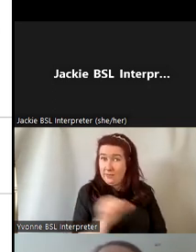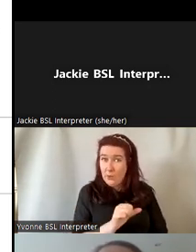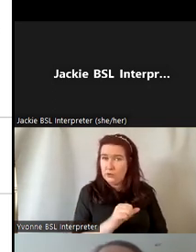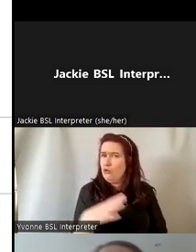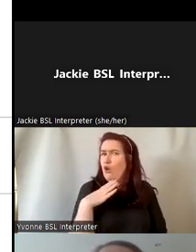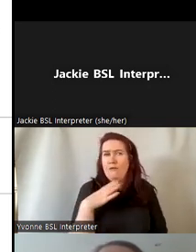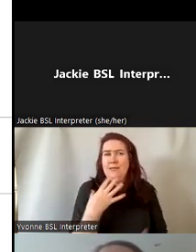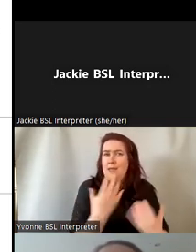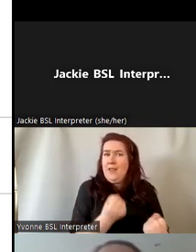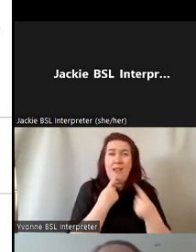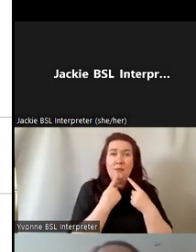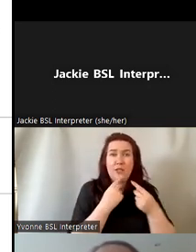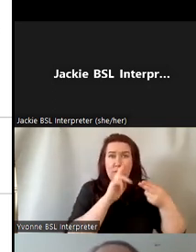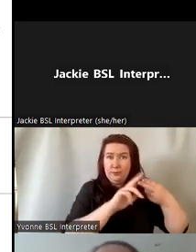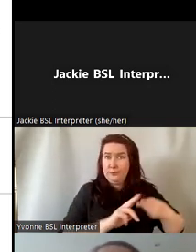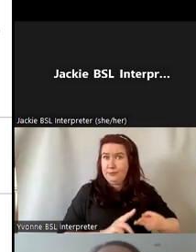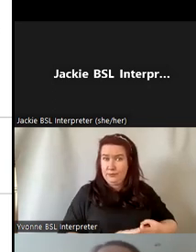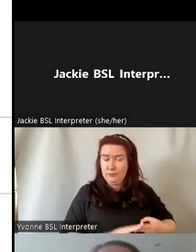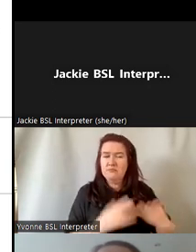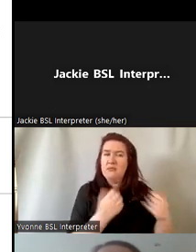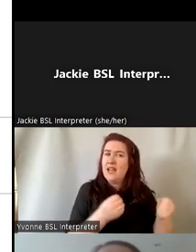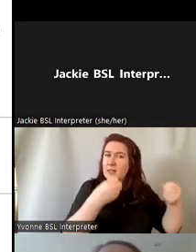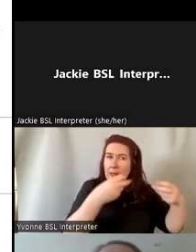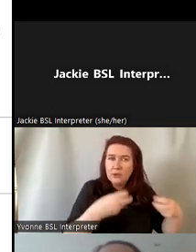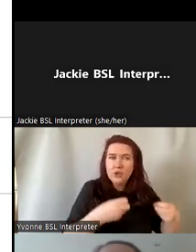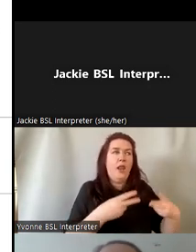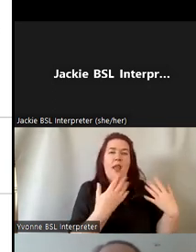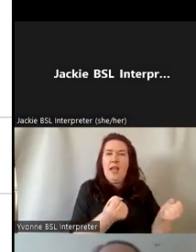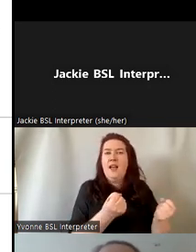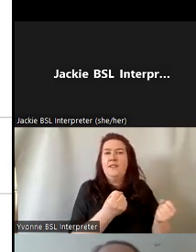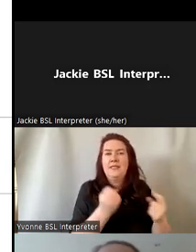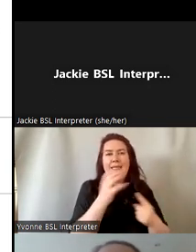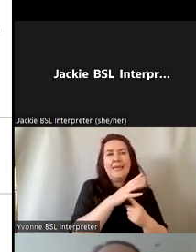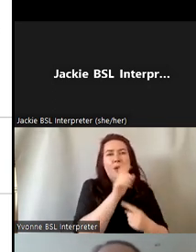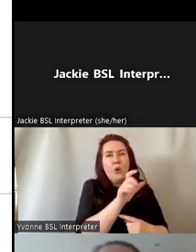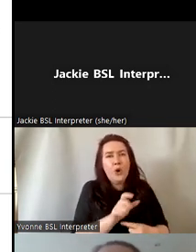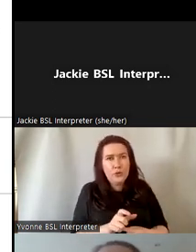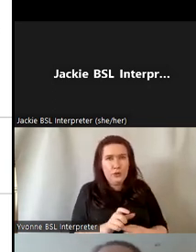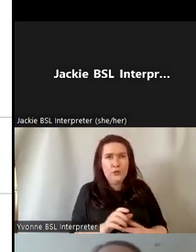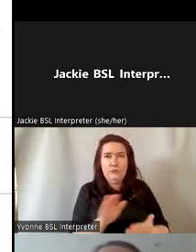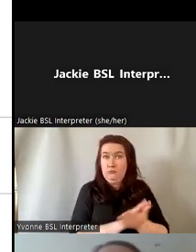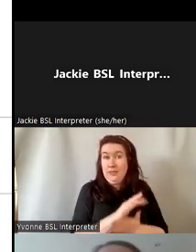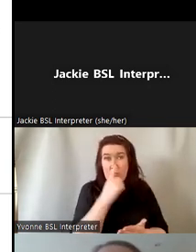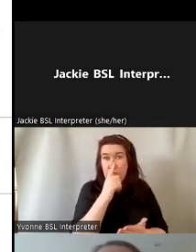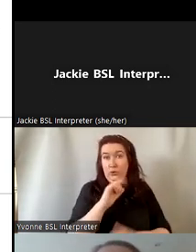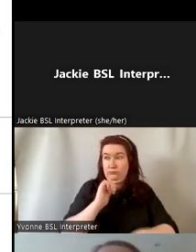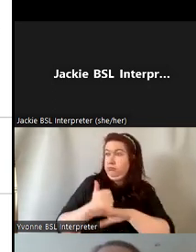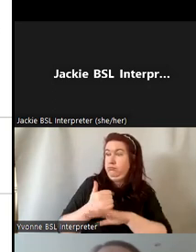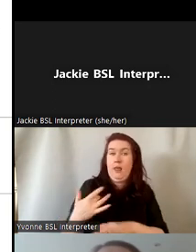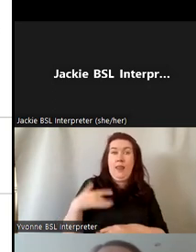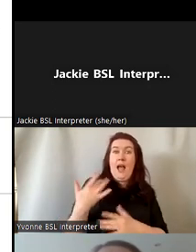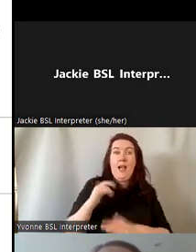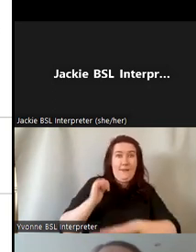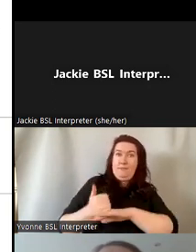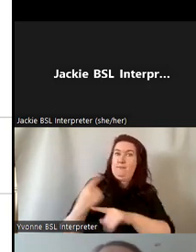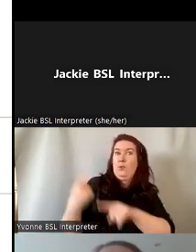information captions and keywords so that enabled us to get the site live really quickly once we'd got all the the